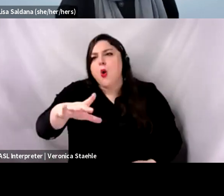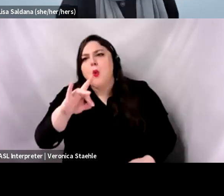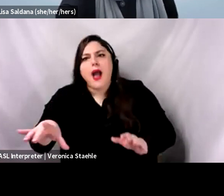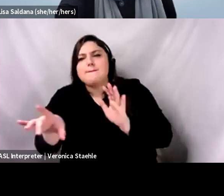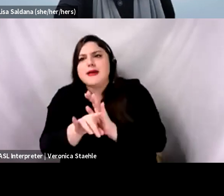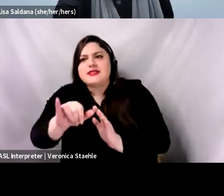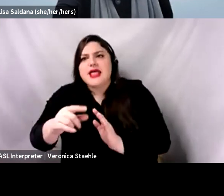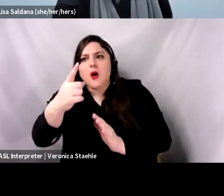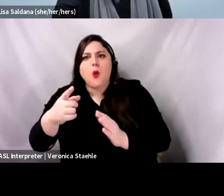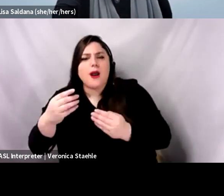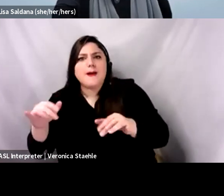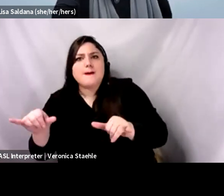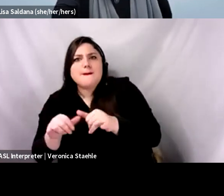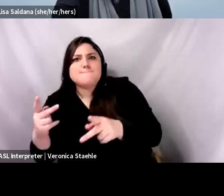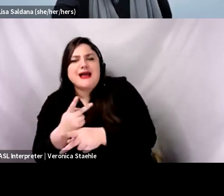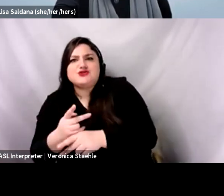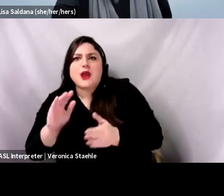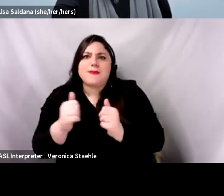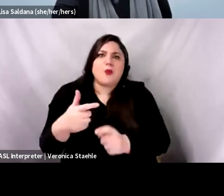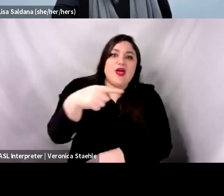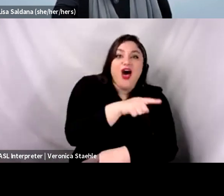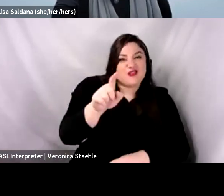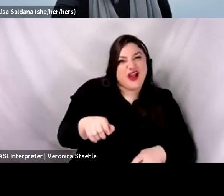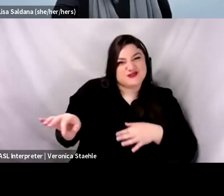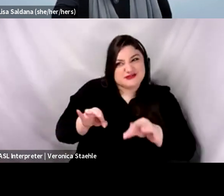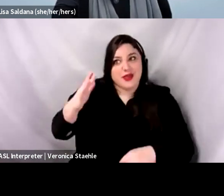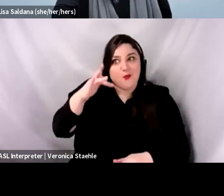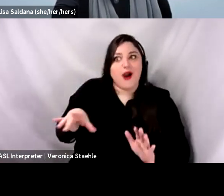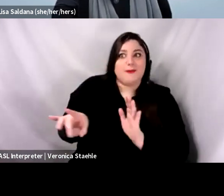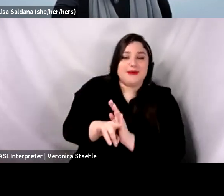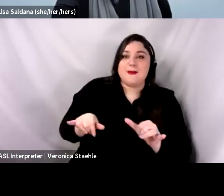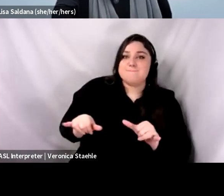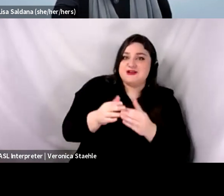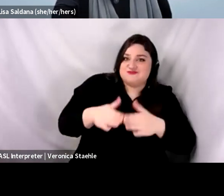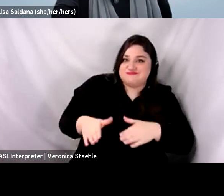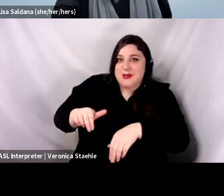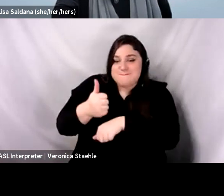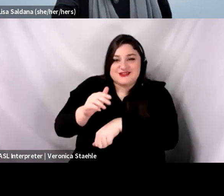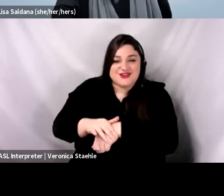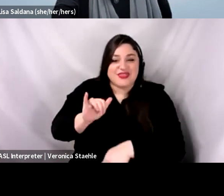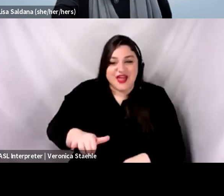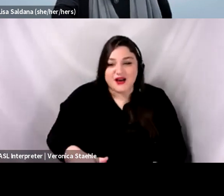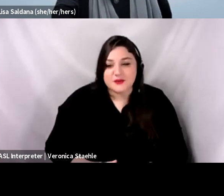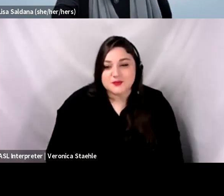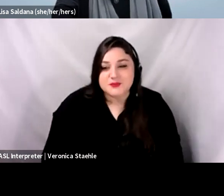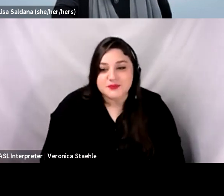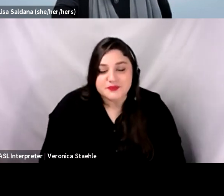think I'm off base with that last comment about the implementation strategy or not. No, I agree.